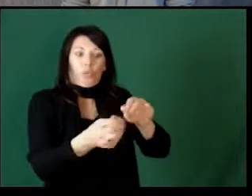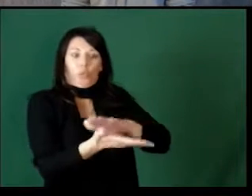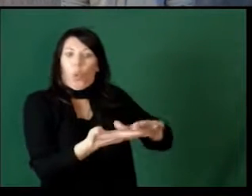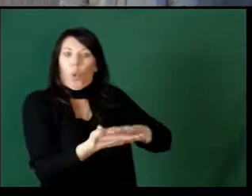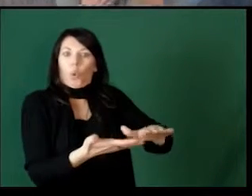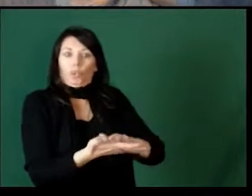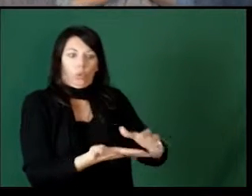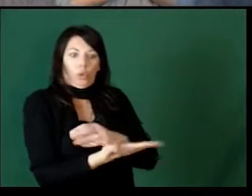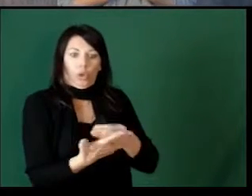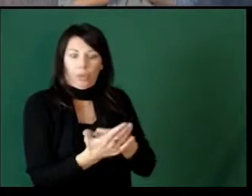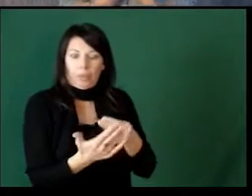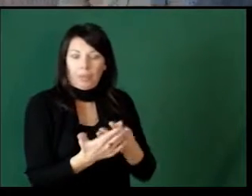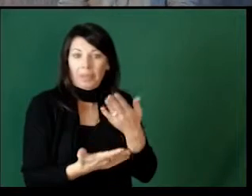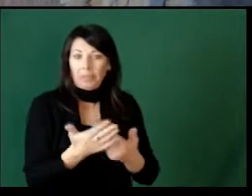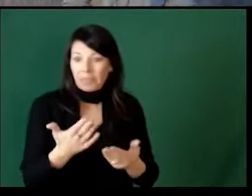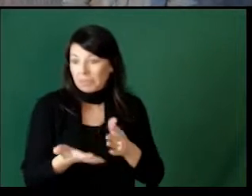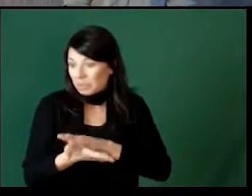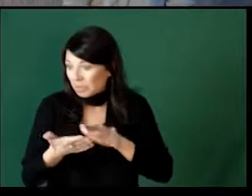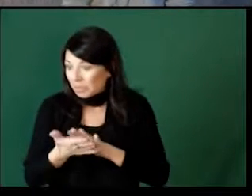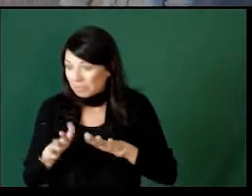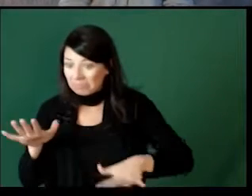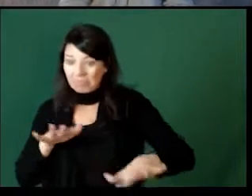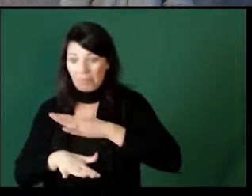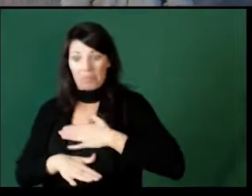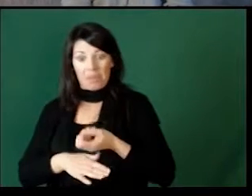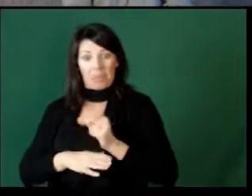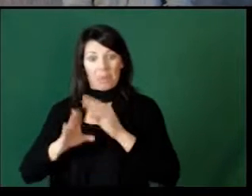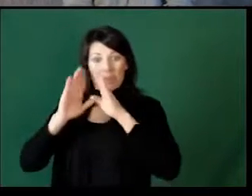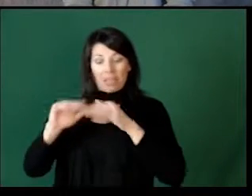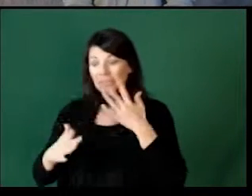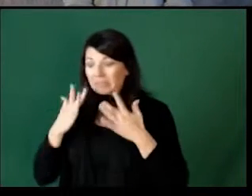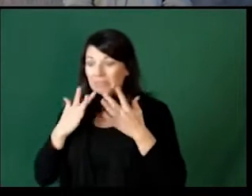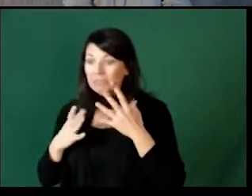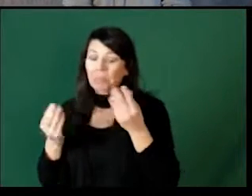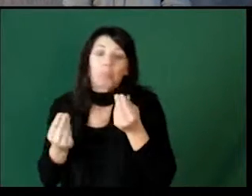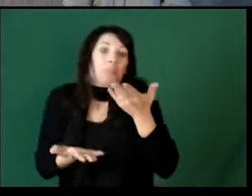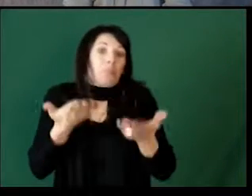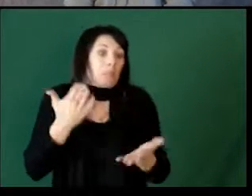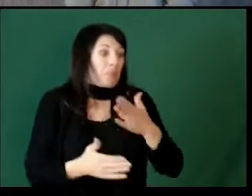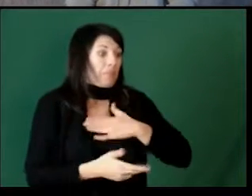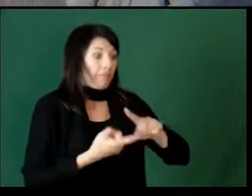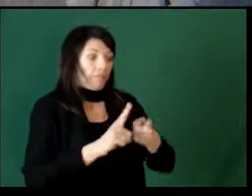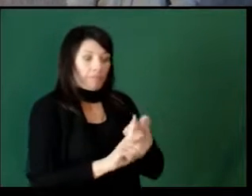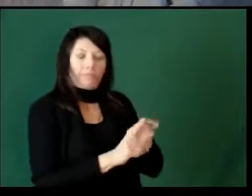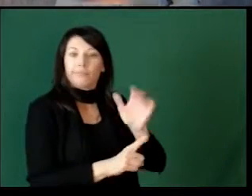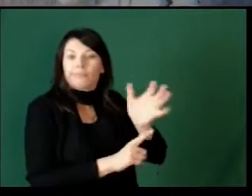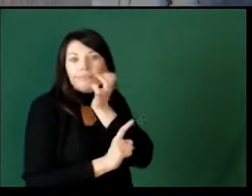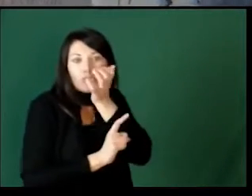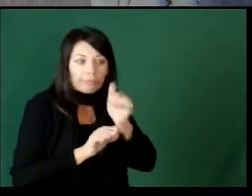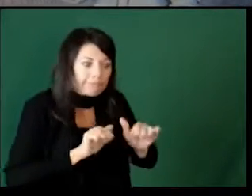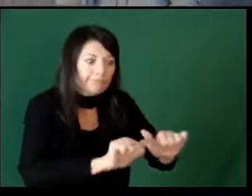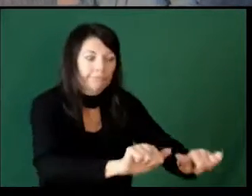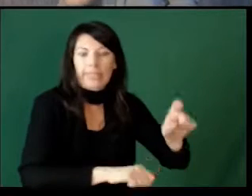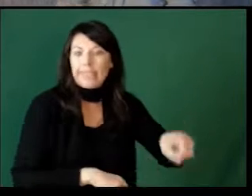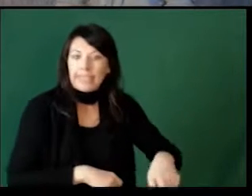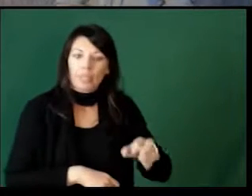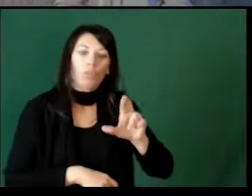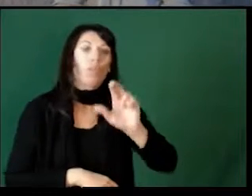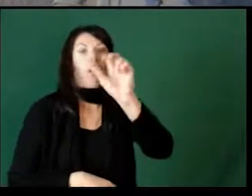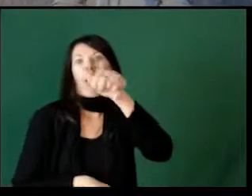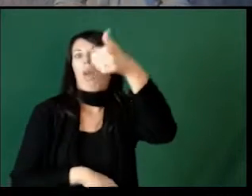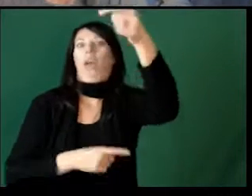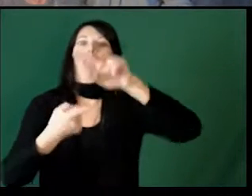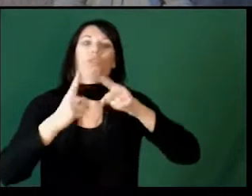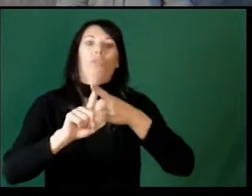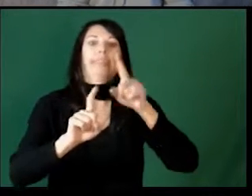to earn money. I might not have enough just around the house chores for them to earn money but maybe my friend needs their lawn mowed or maybe I have